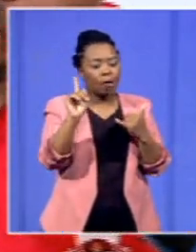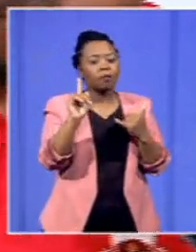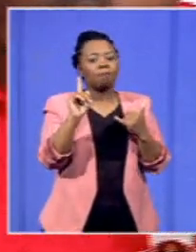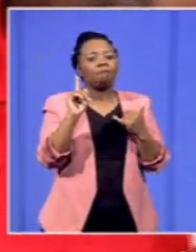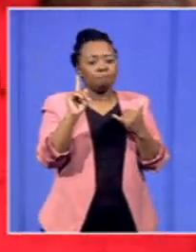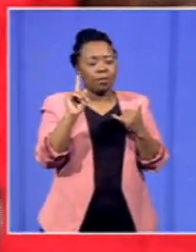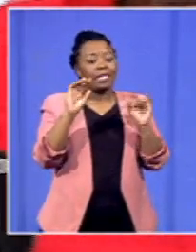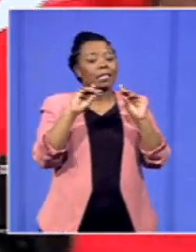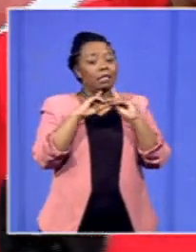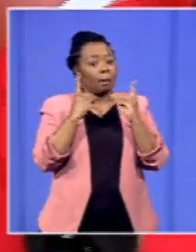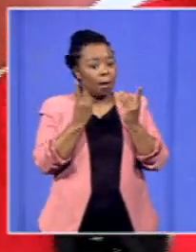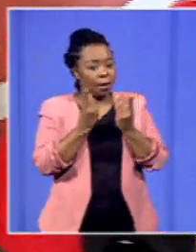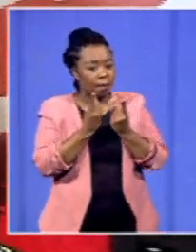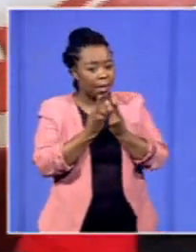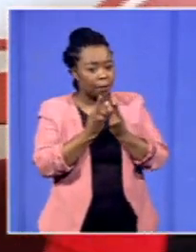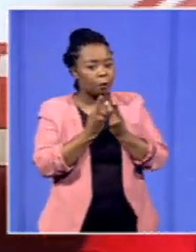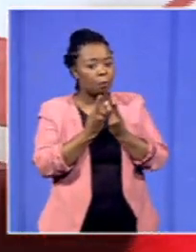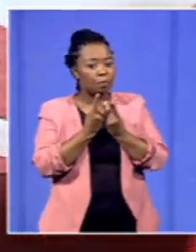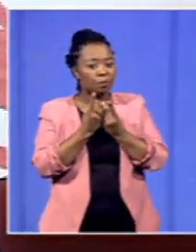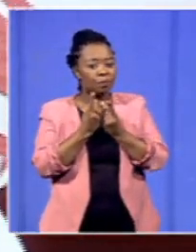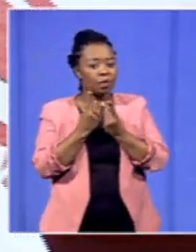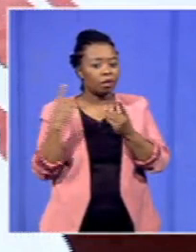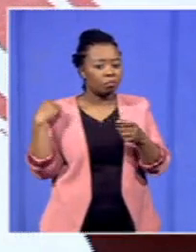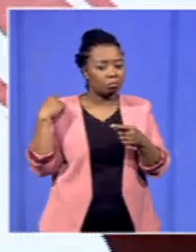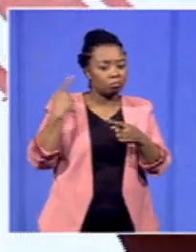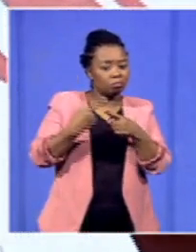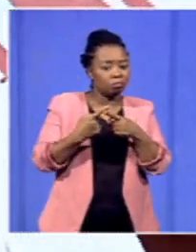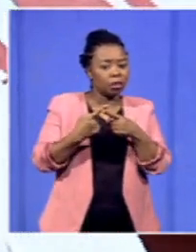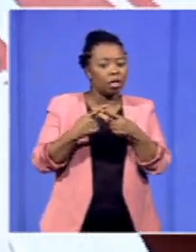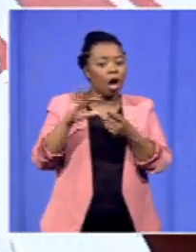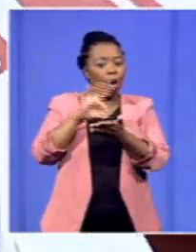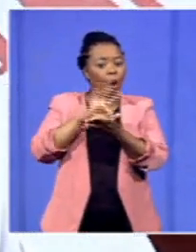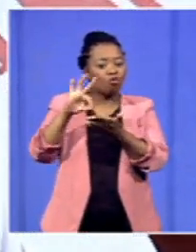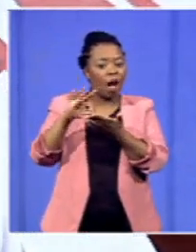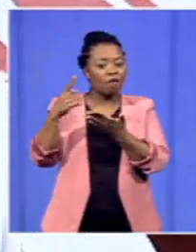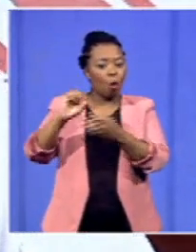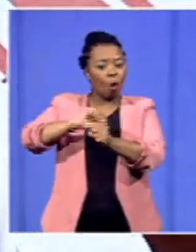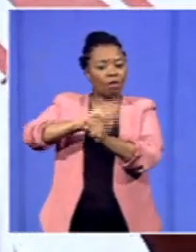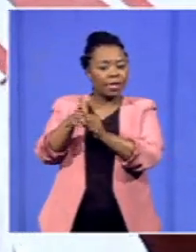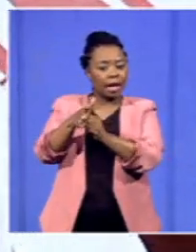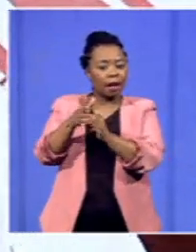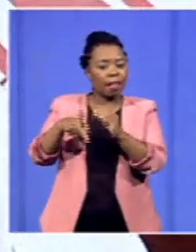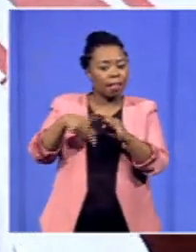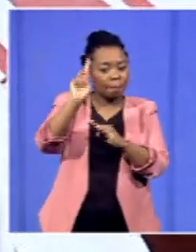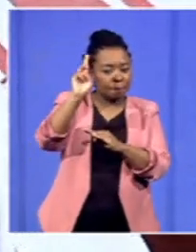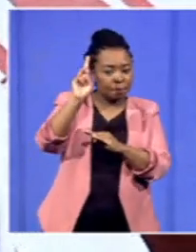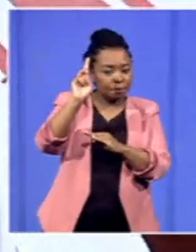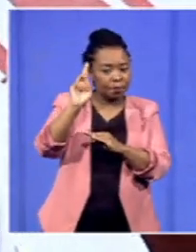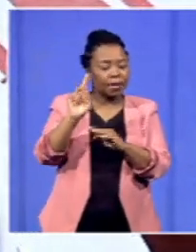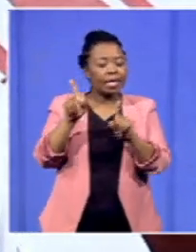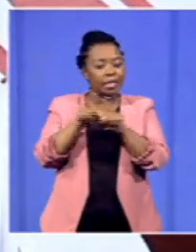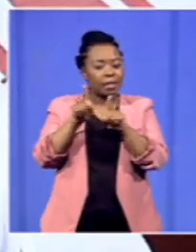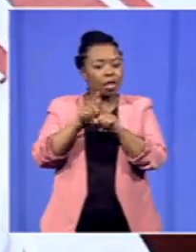the department ever since the termination of those COVID-19 contracts and even with the current cohort of nurses